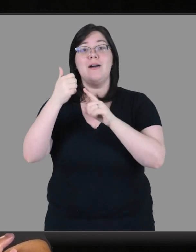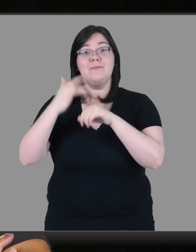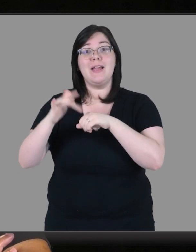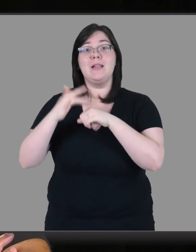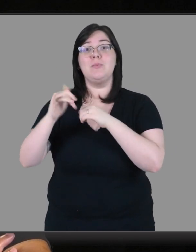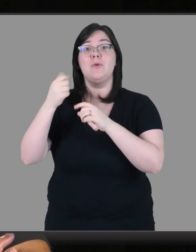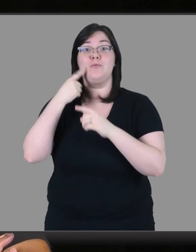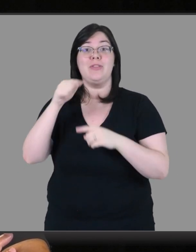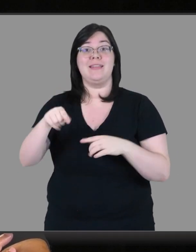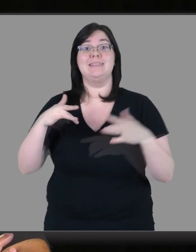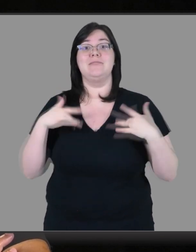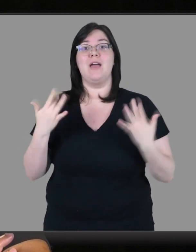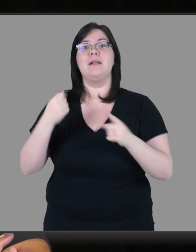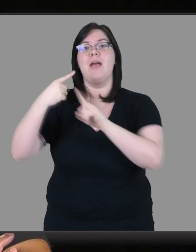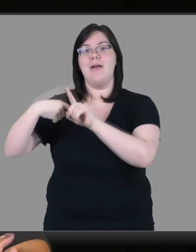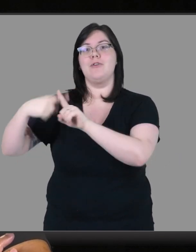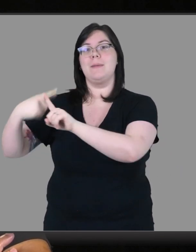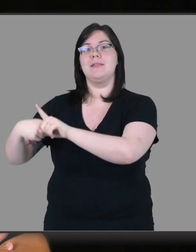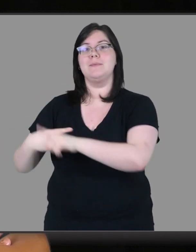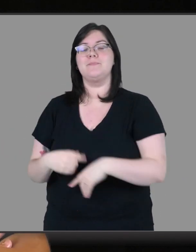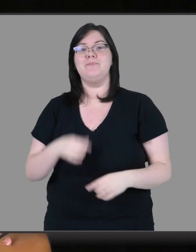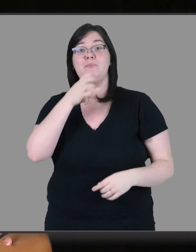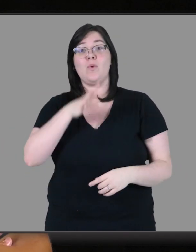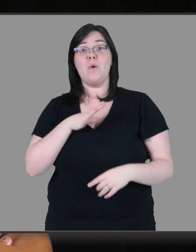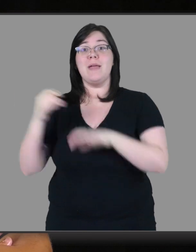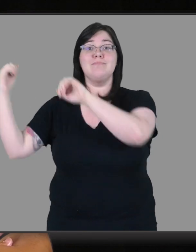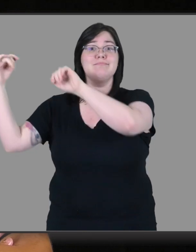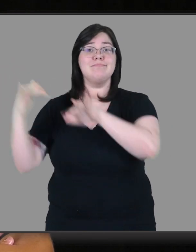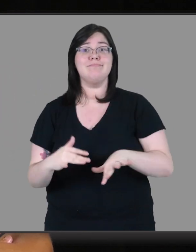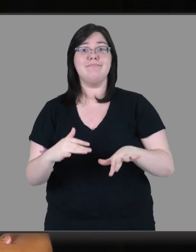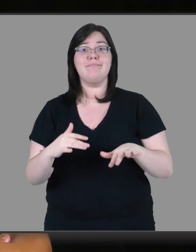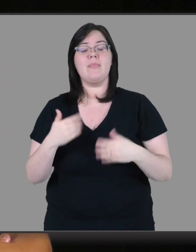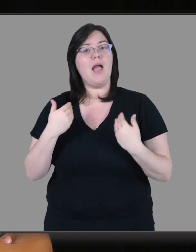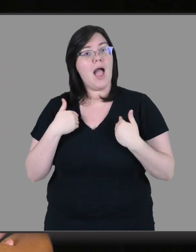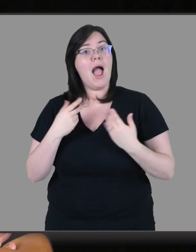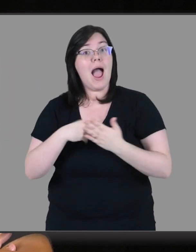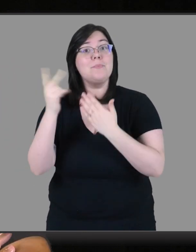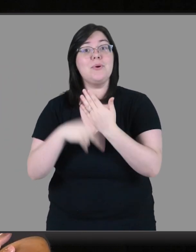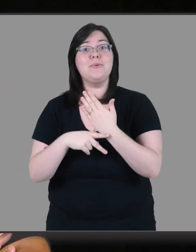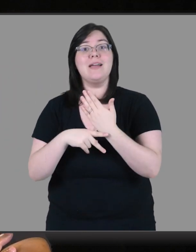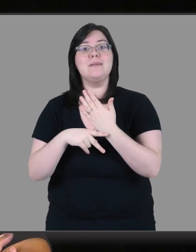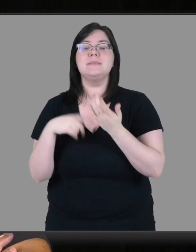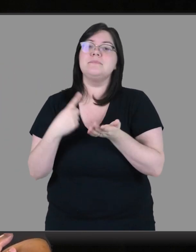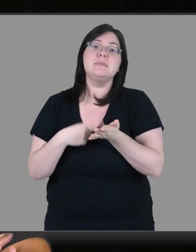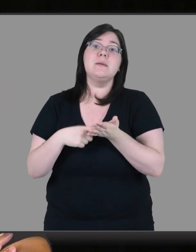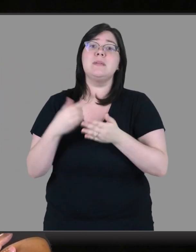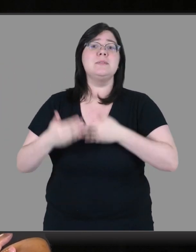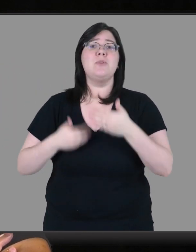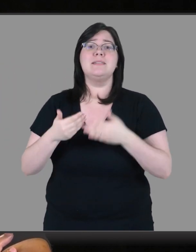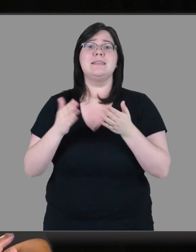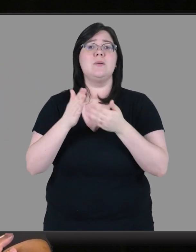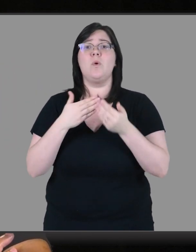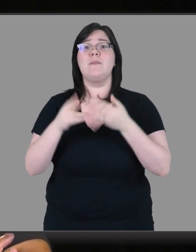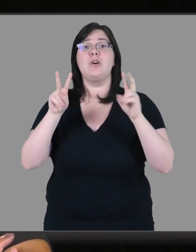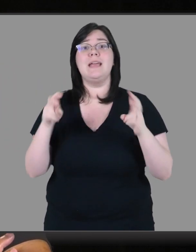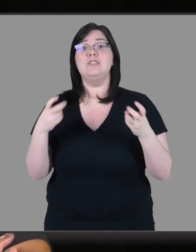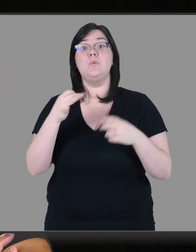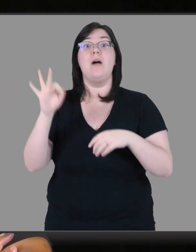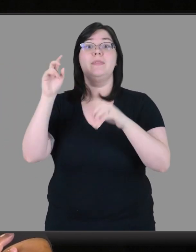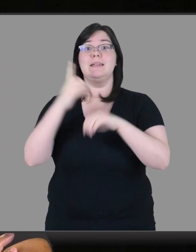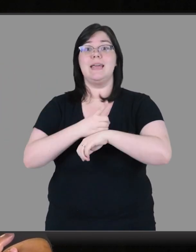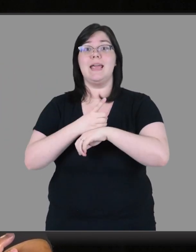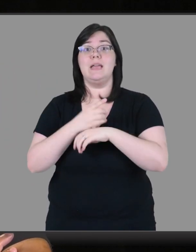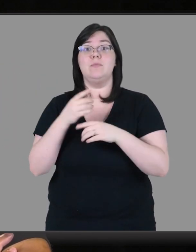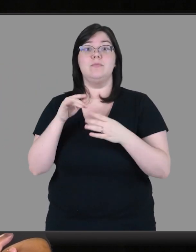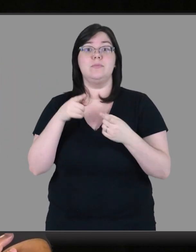you know, for this event every month. And women got to come and they had programs and sometimes just processing whatever the